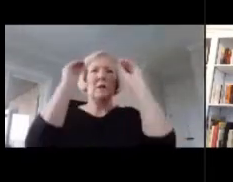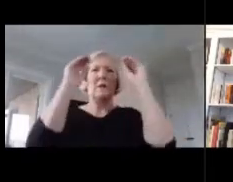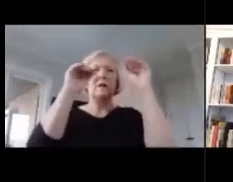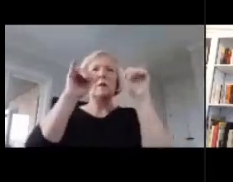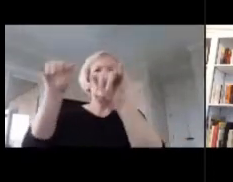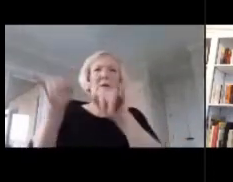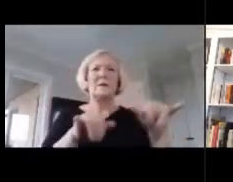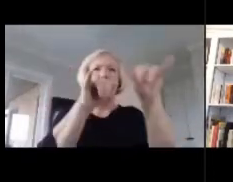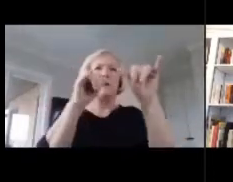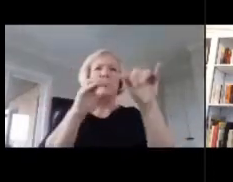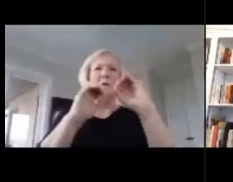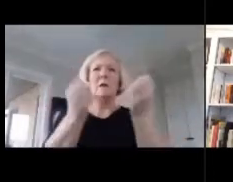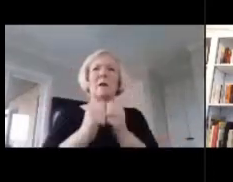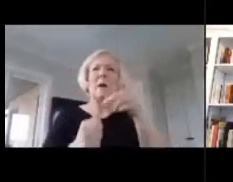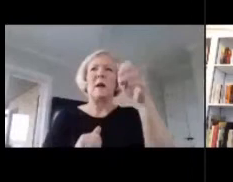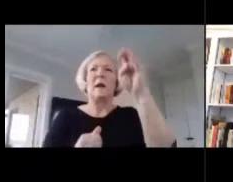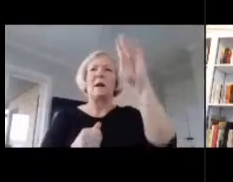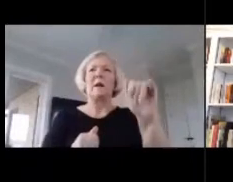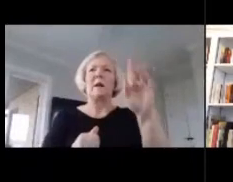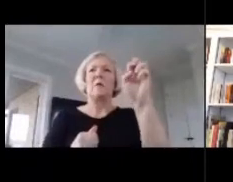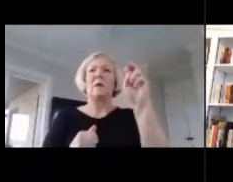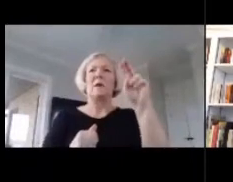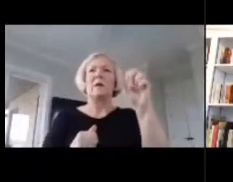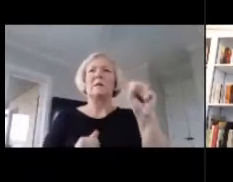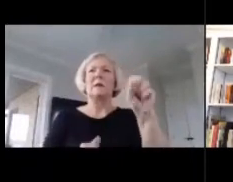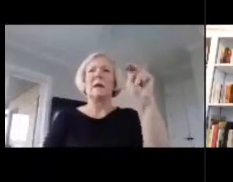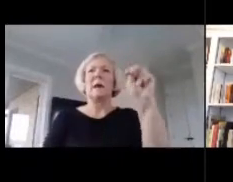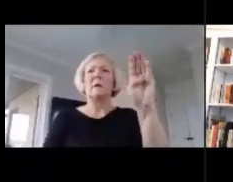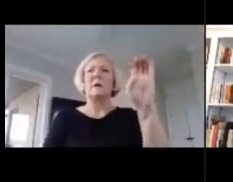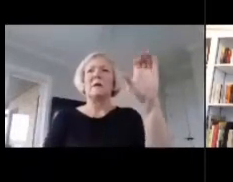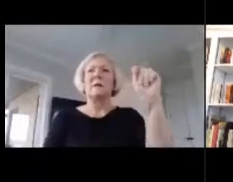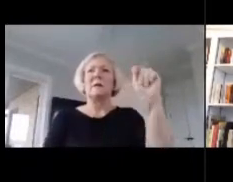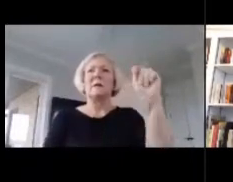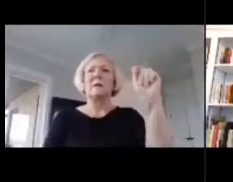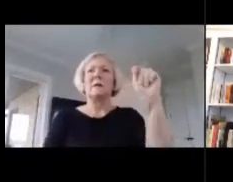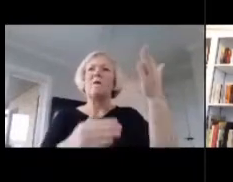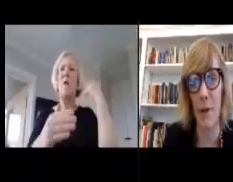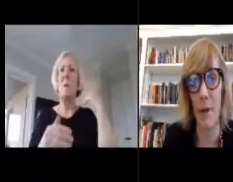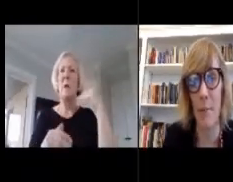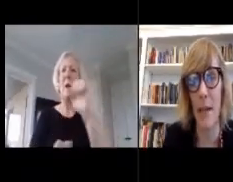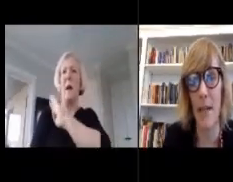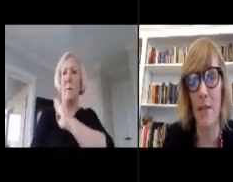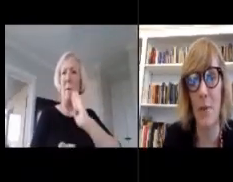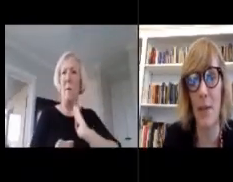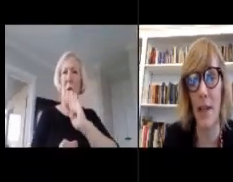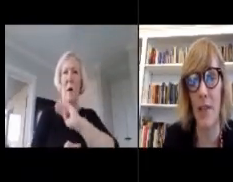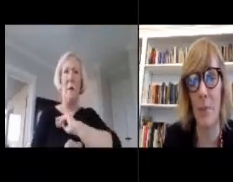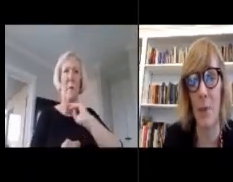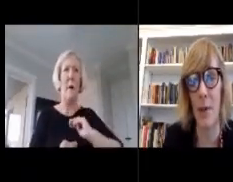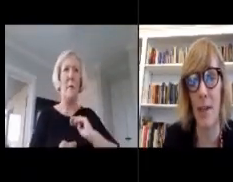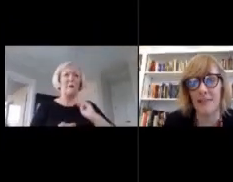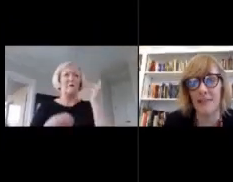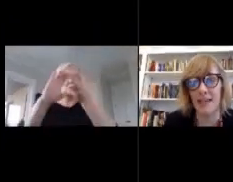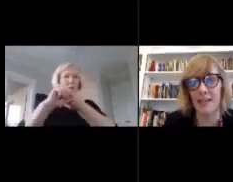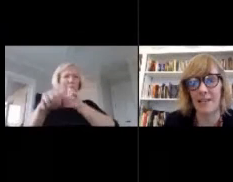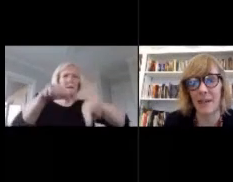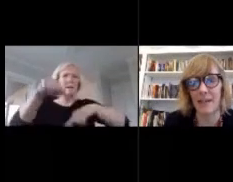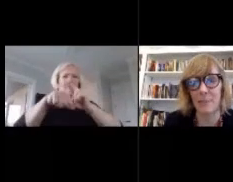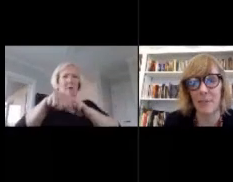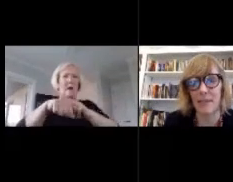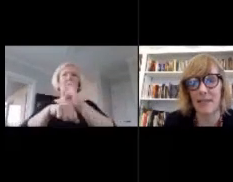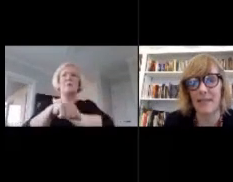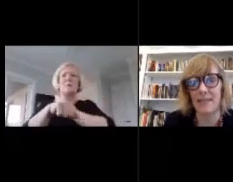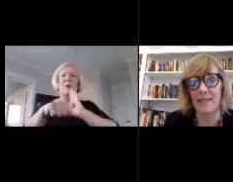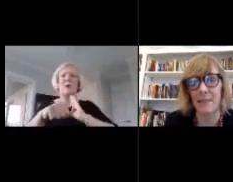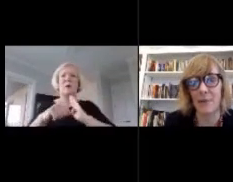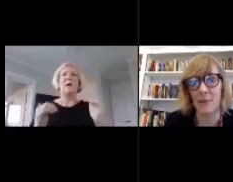Brookins, NBCT. Formerly an NBPTS board member, Peggy joined the National Board as Executive Vice President